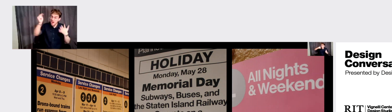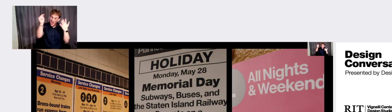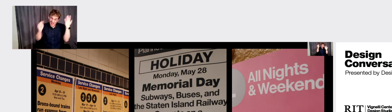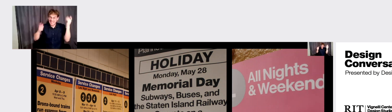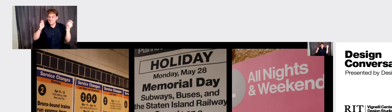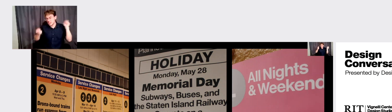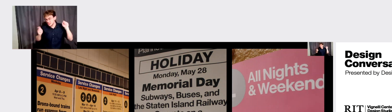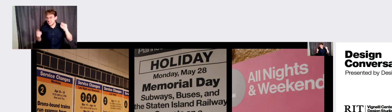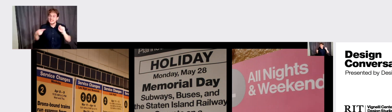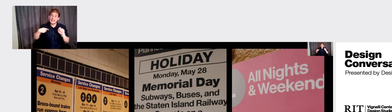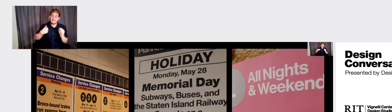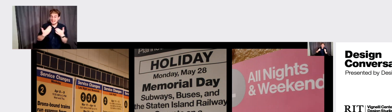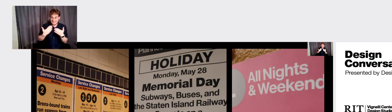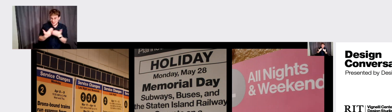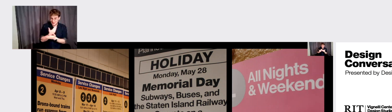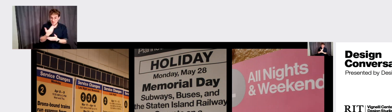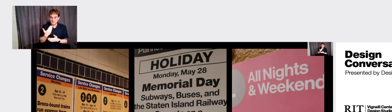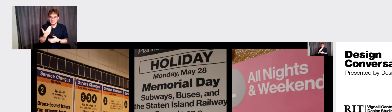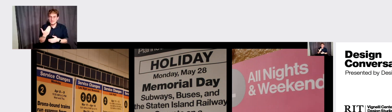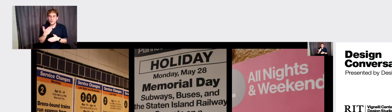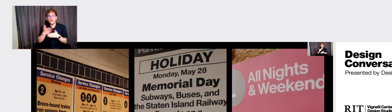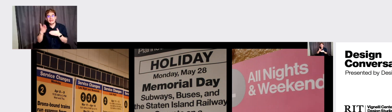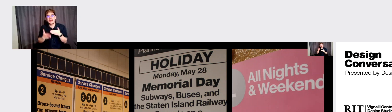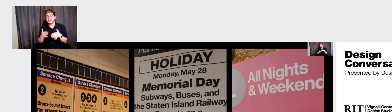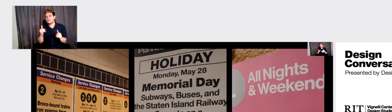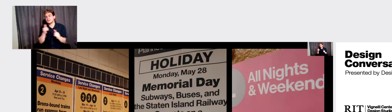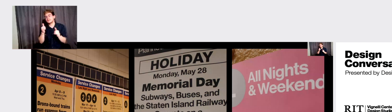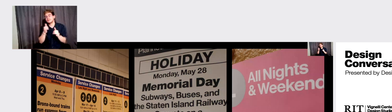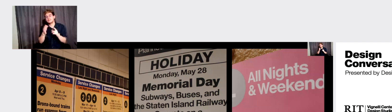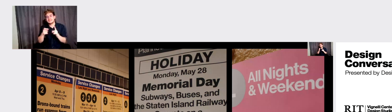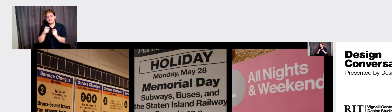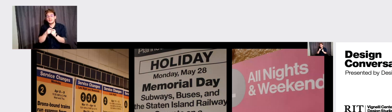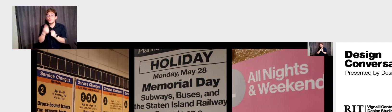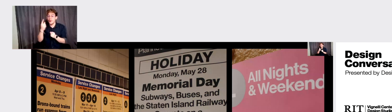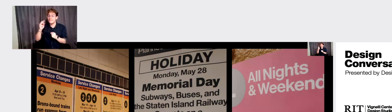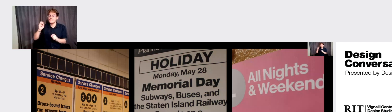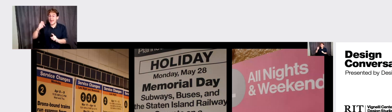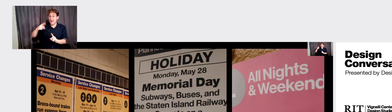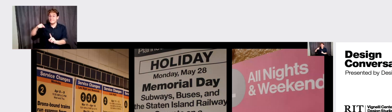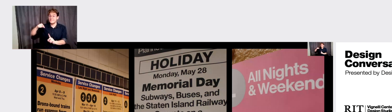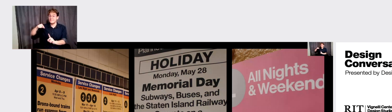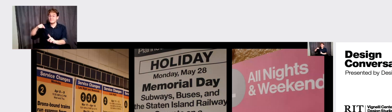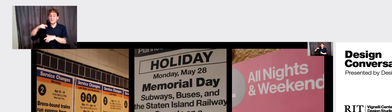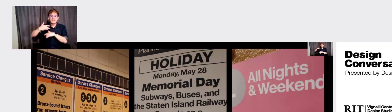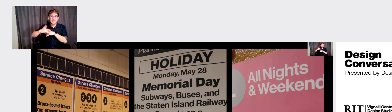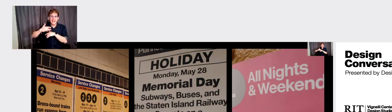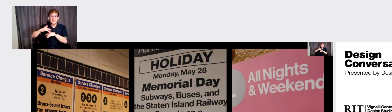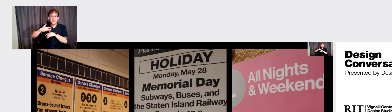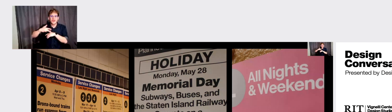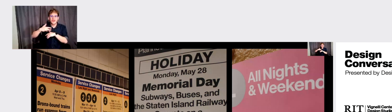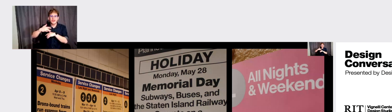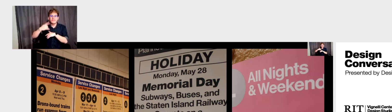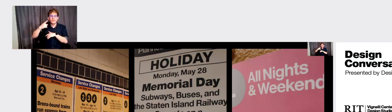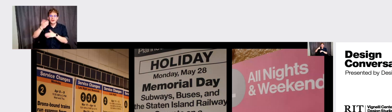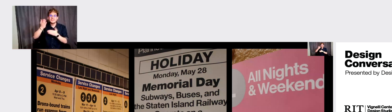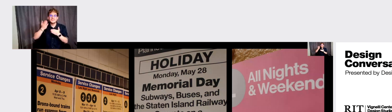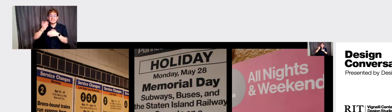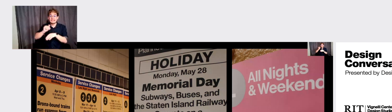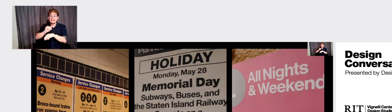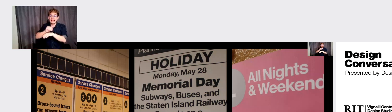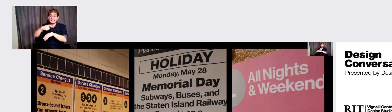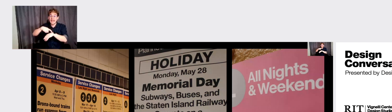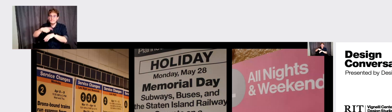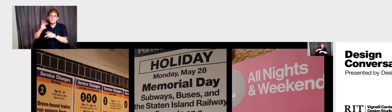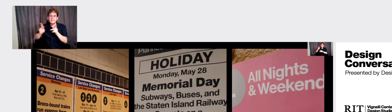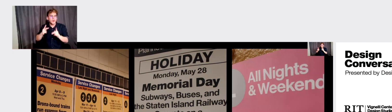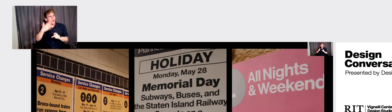working in a different way, especially on the weekends. Uh, there's a map that actually, uh, is available for the service at night that a lot of people